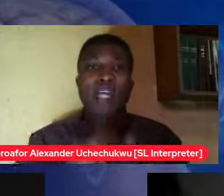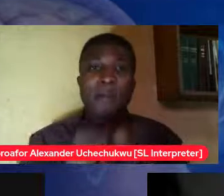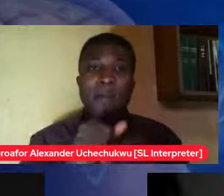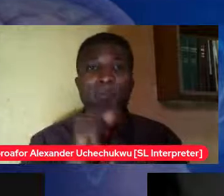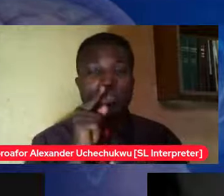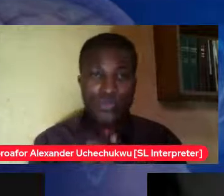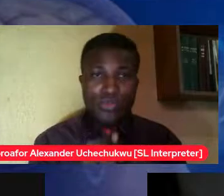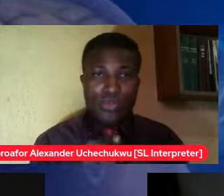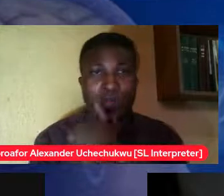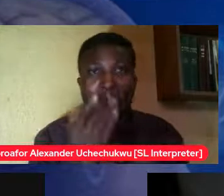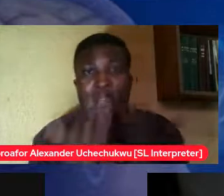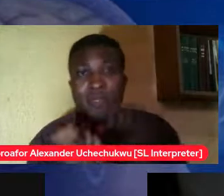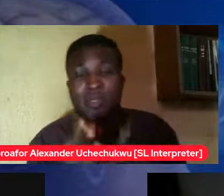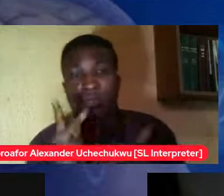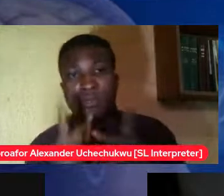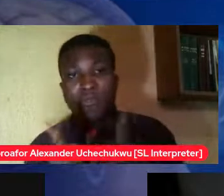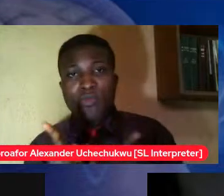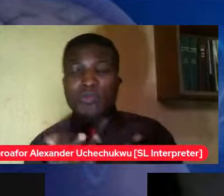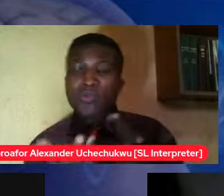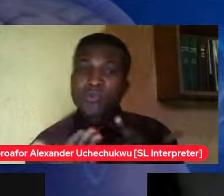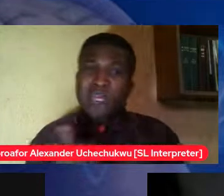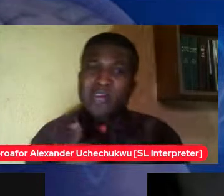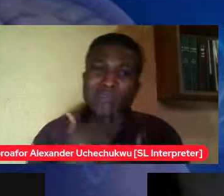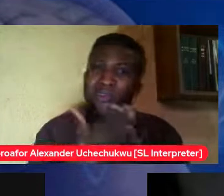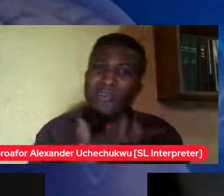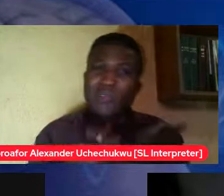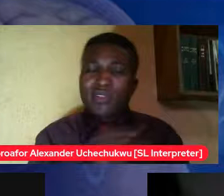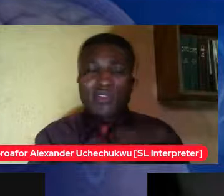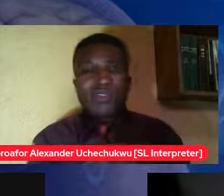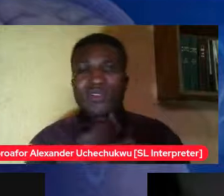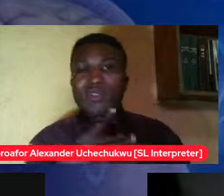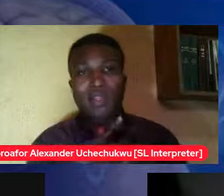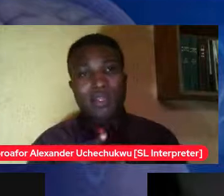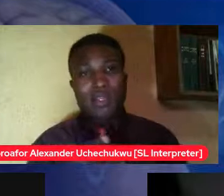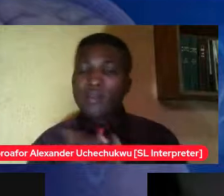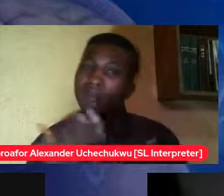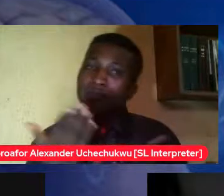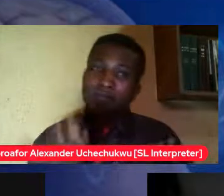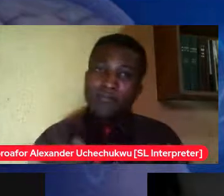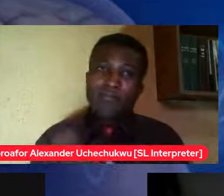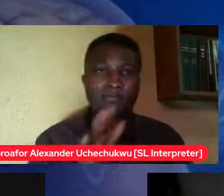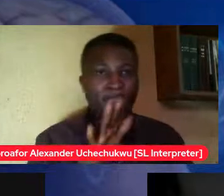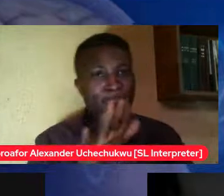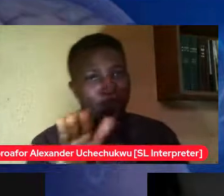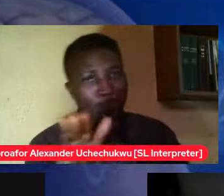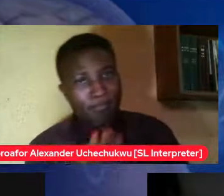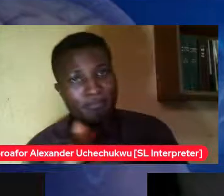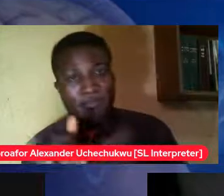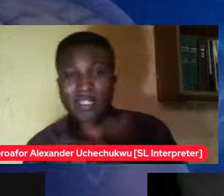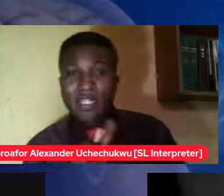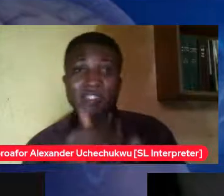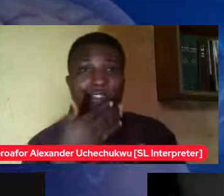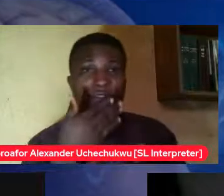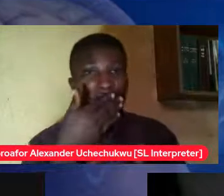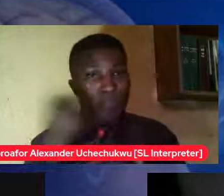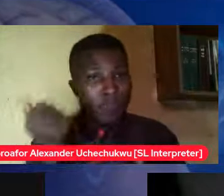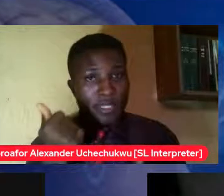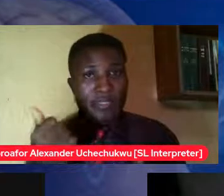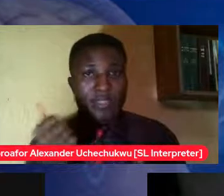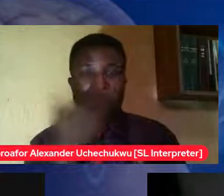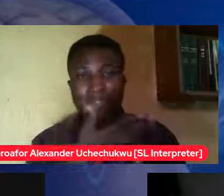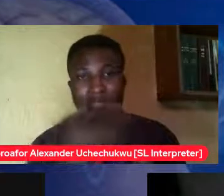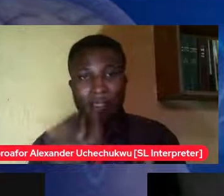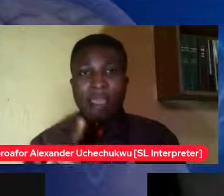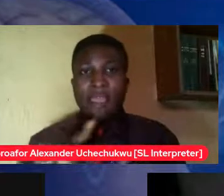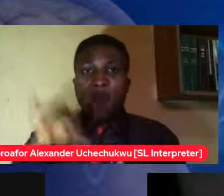yours it means you are ready enough that's the most important thing on how to deal with rejections find your circle of friends understand